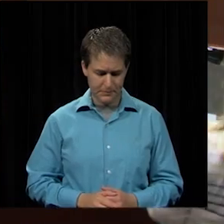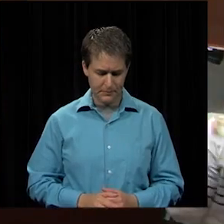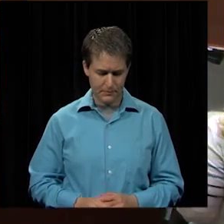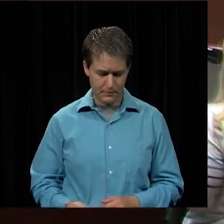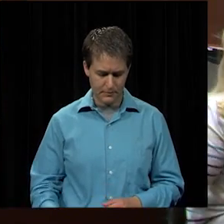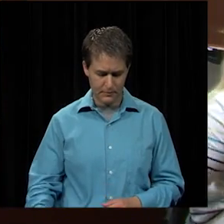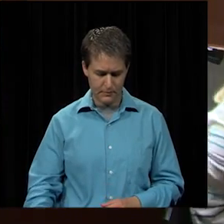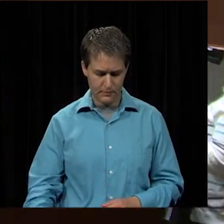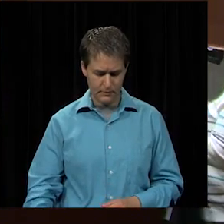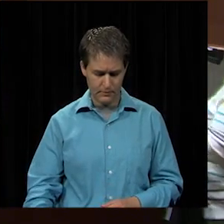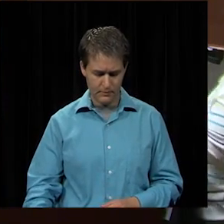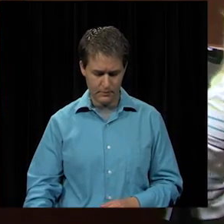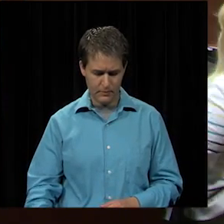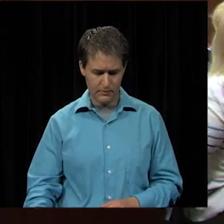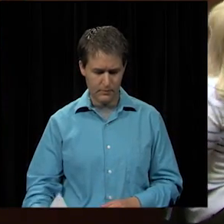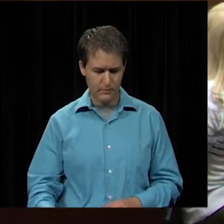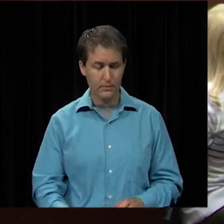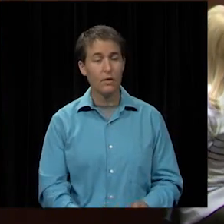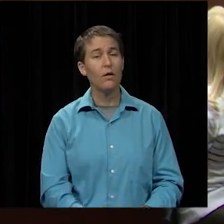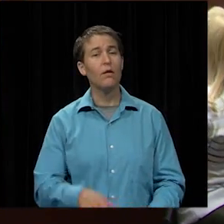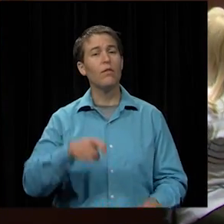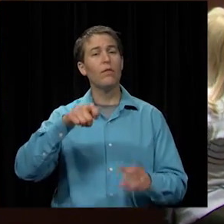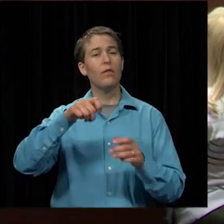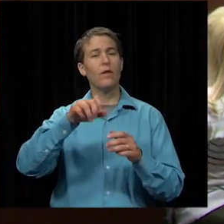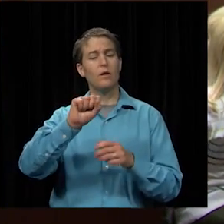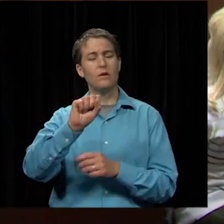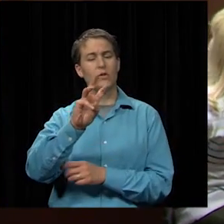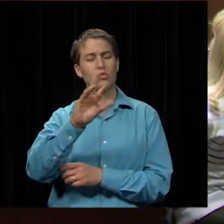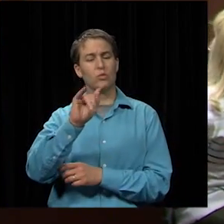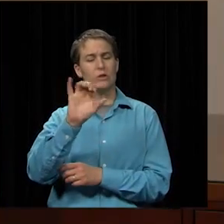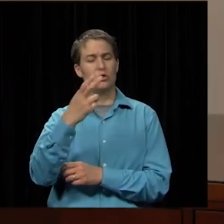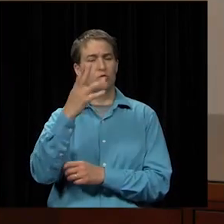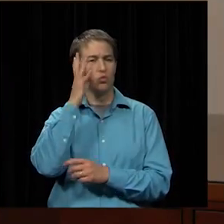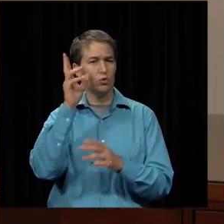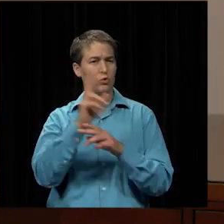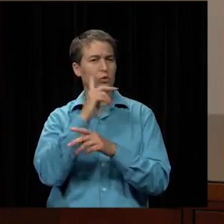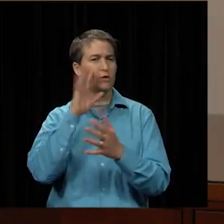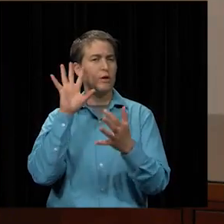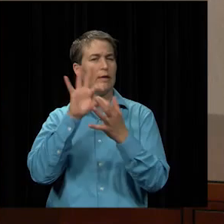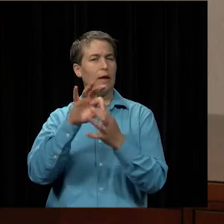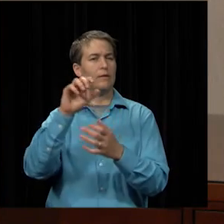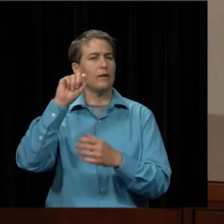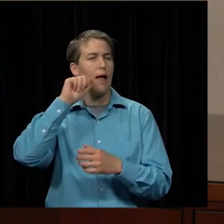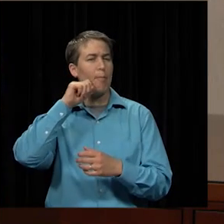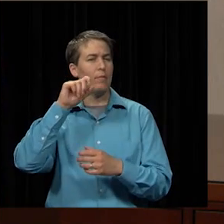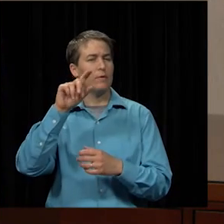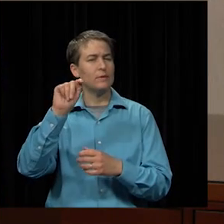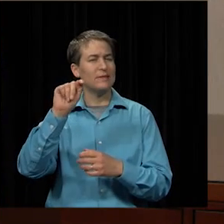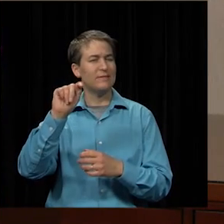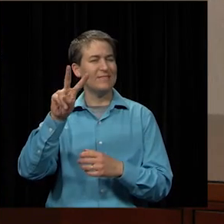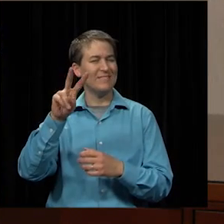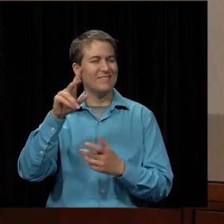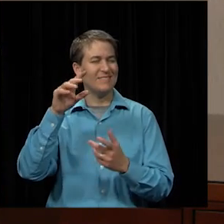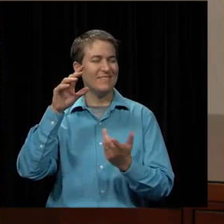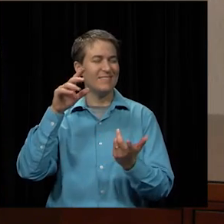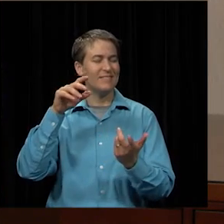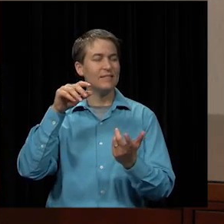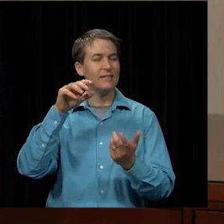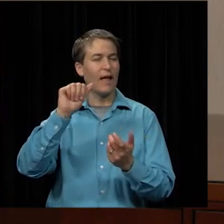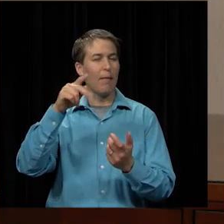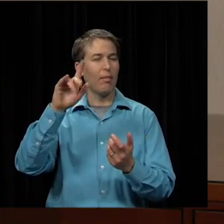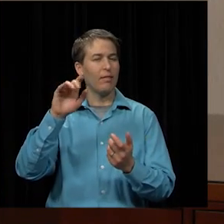these are the switches that we'll use to connect the apple tvs in the middle school classrooms so part of those additional